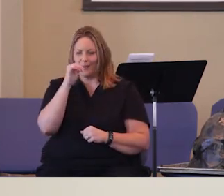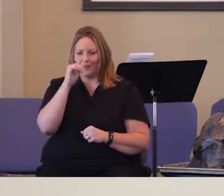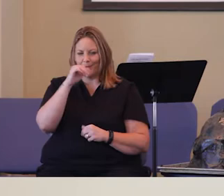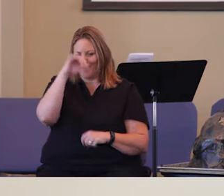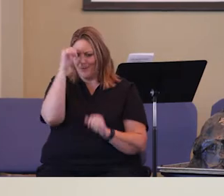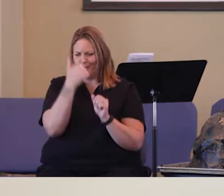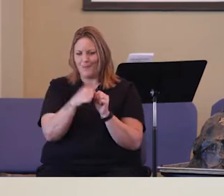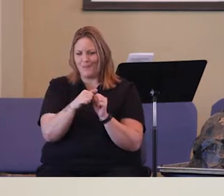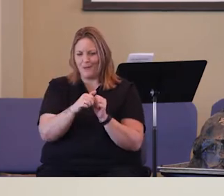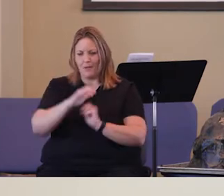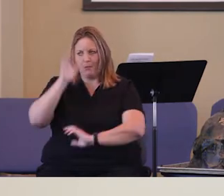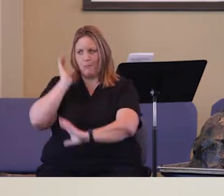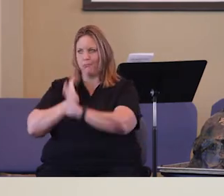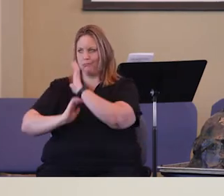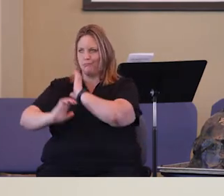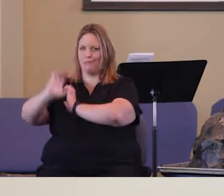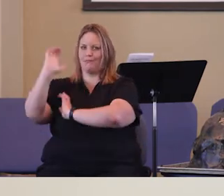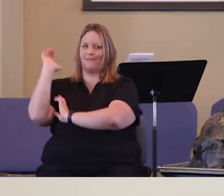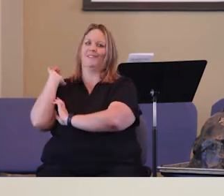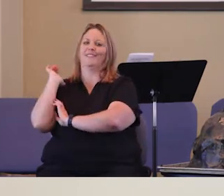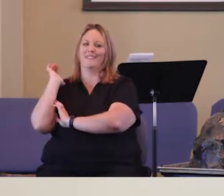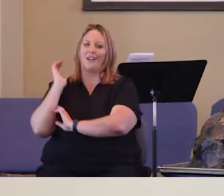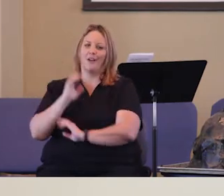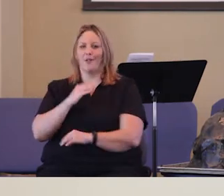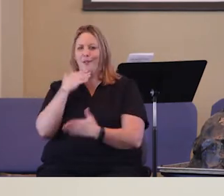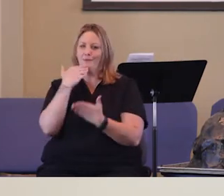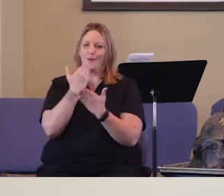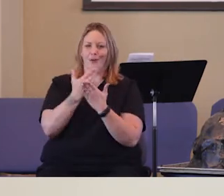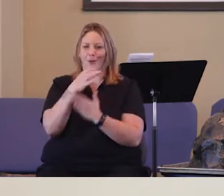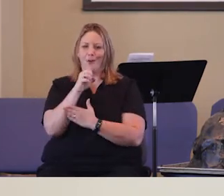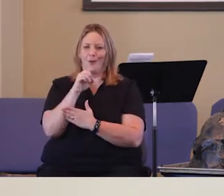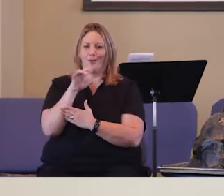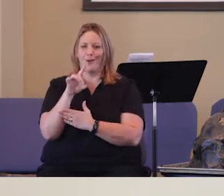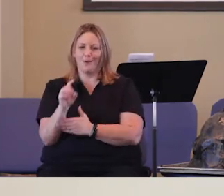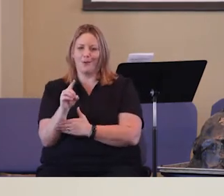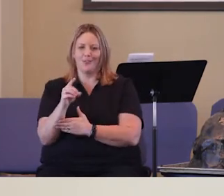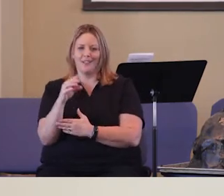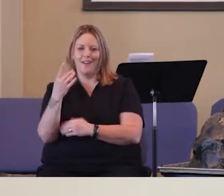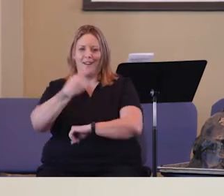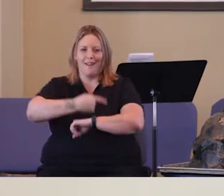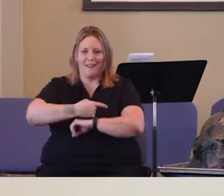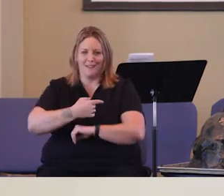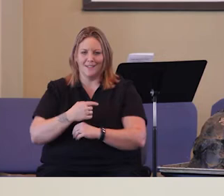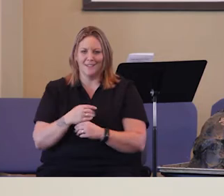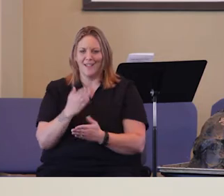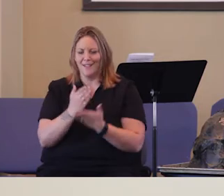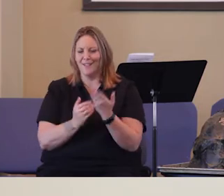Now, I don't remember the good old days, as some people call them.